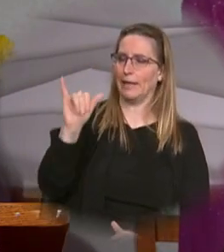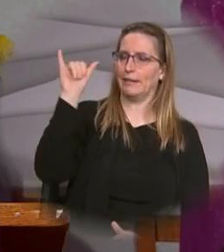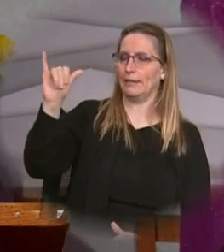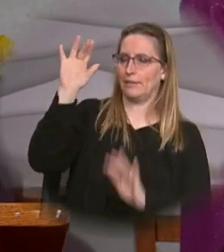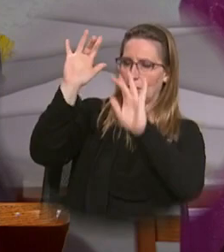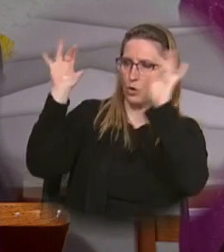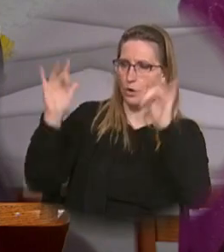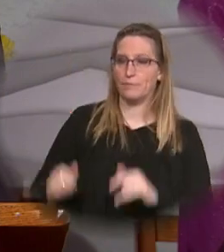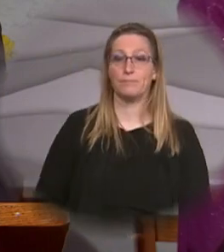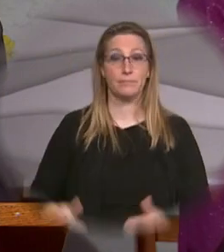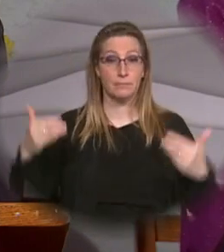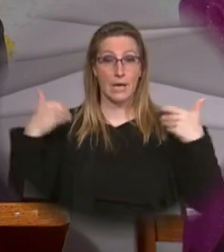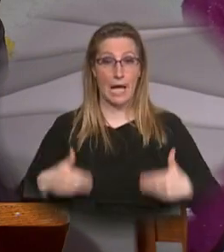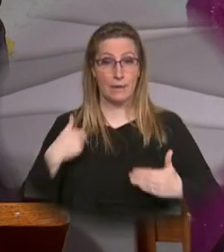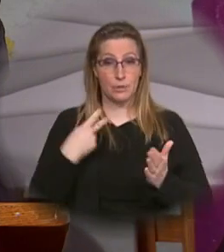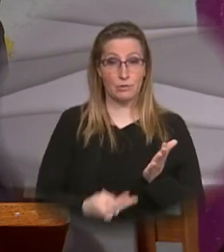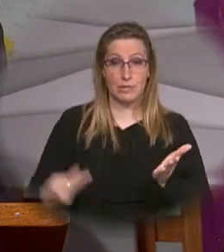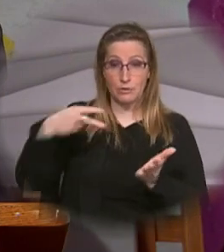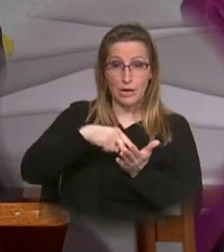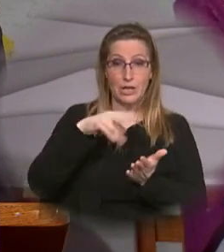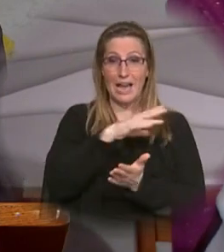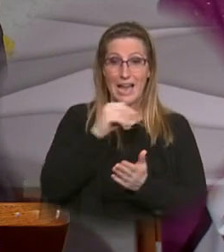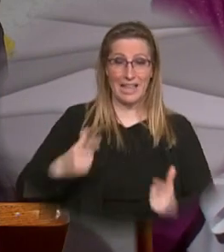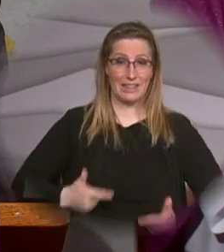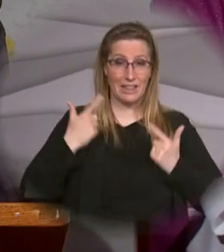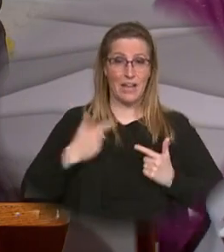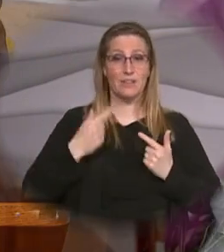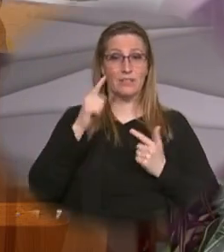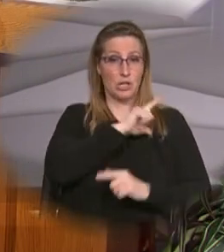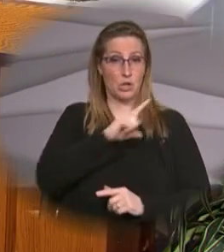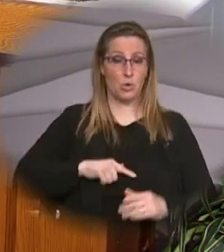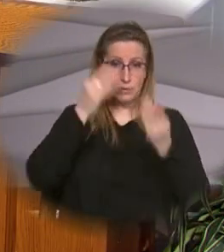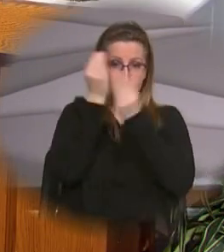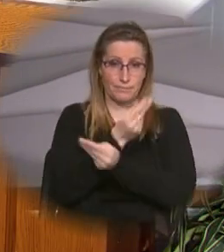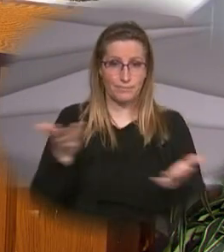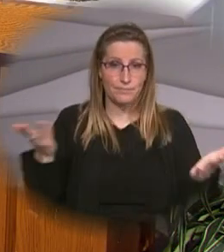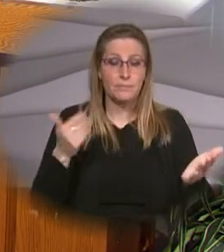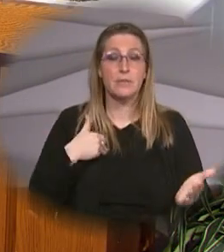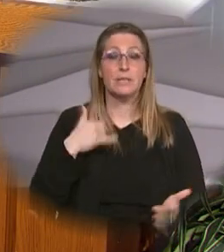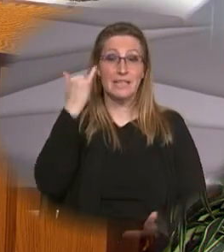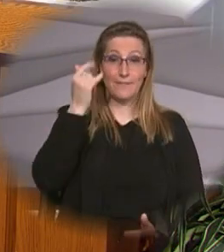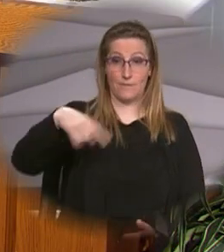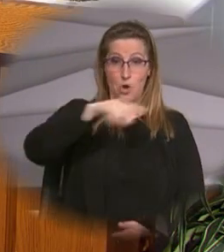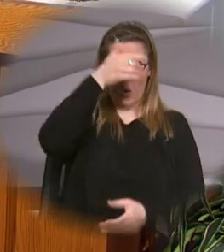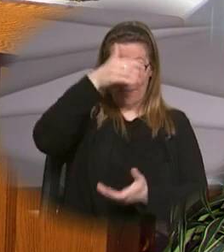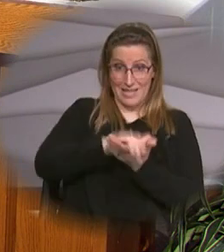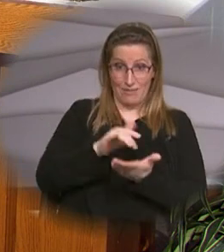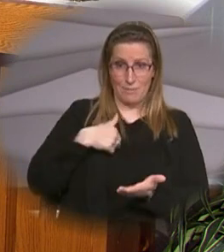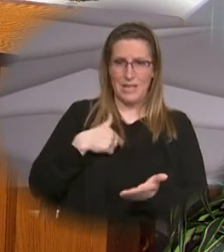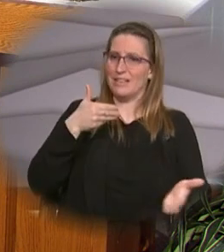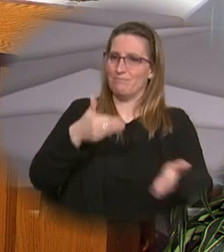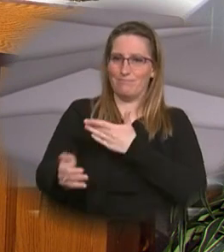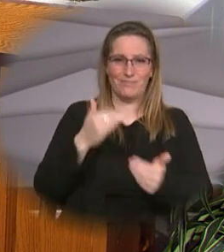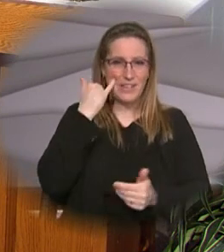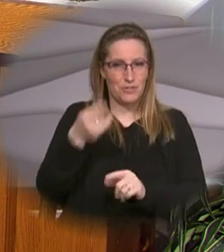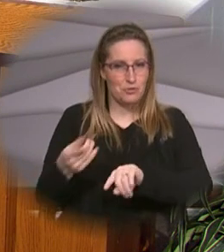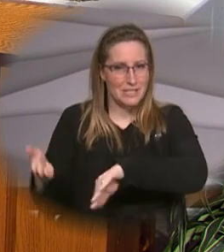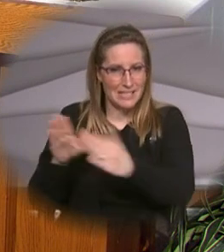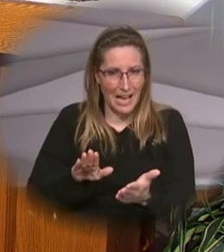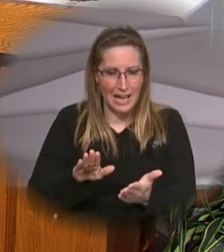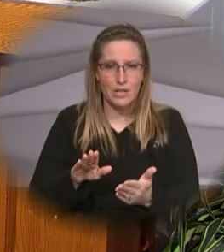glory I am the resurrection and the life says the Lord whoever believes in me even if he dies